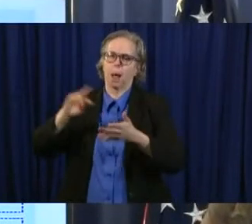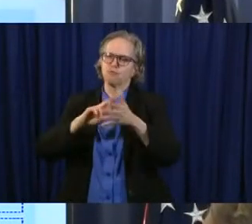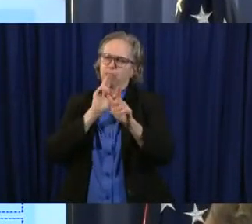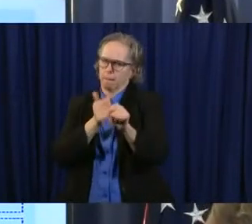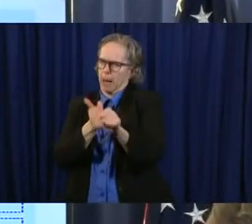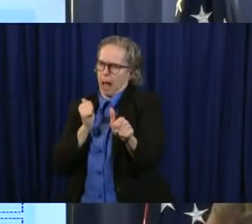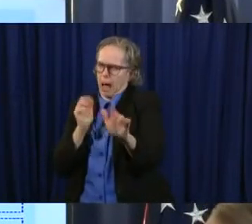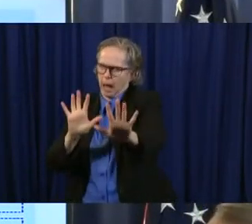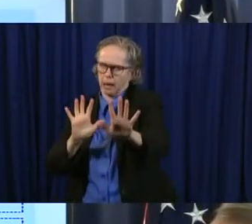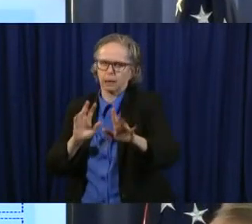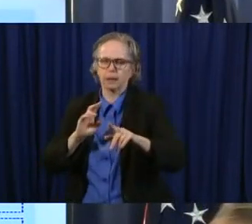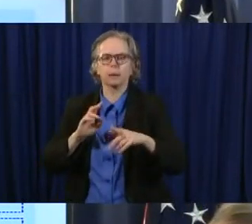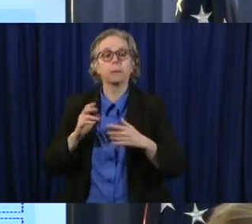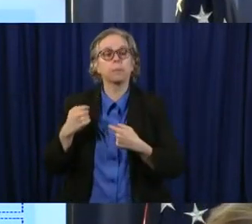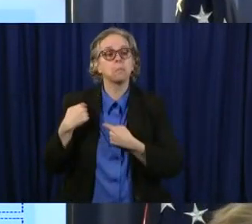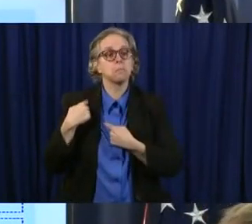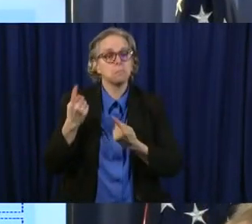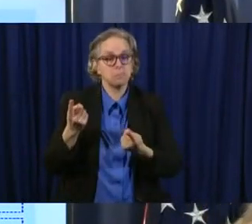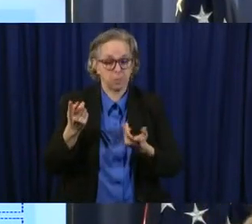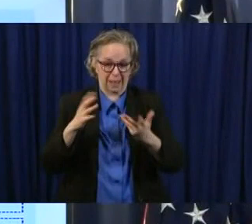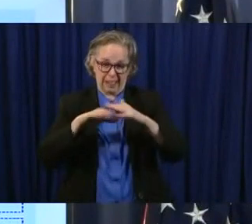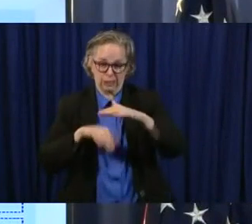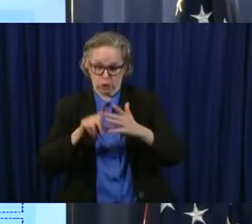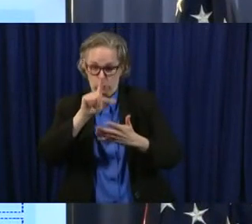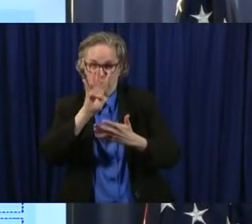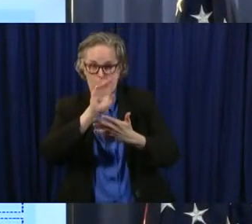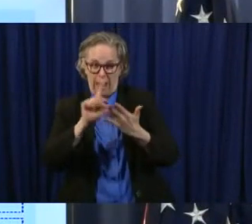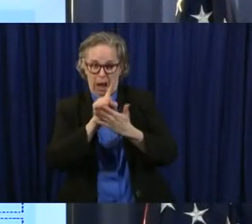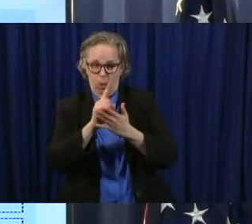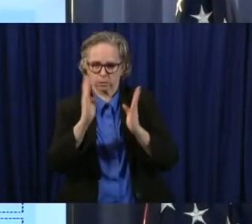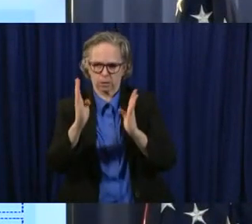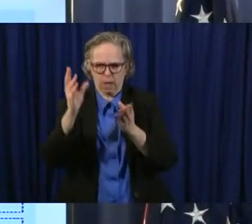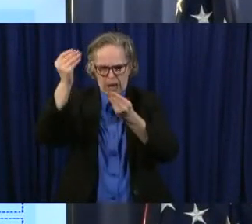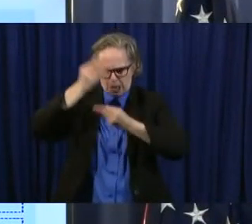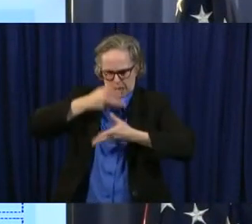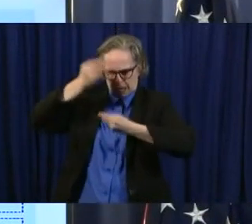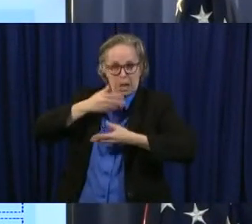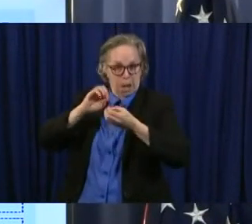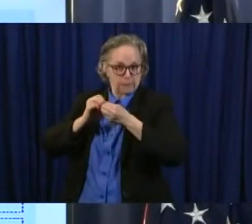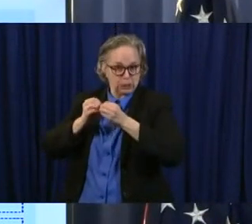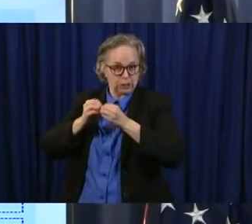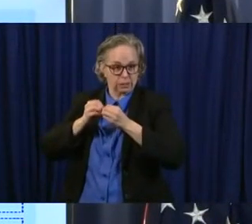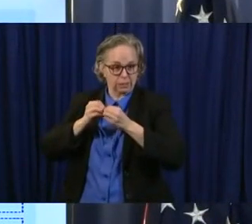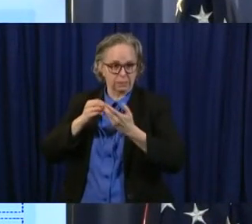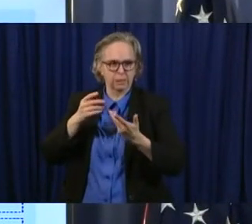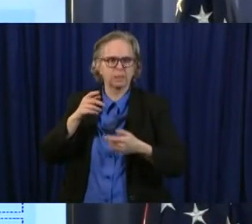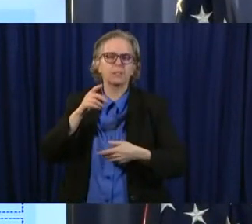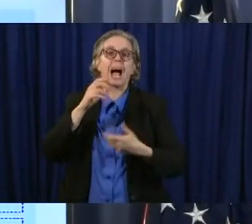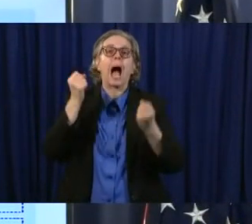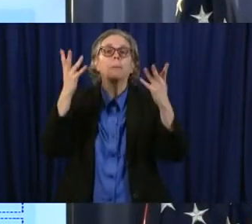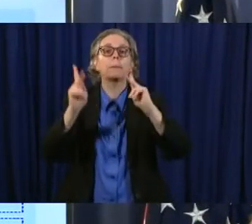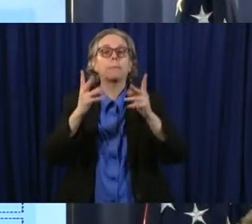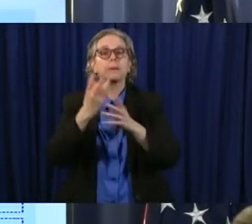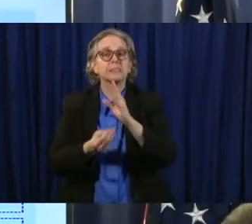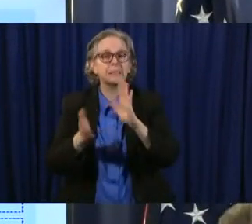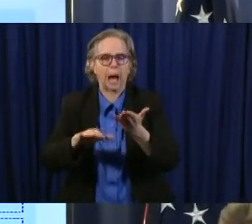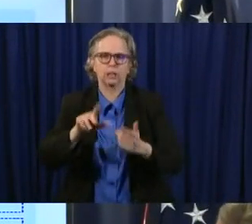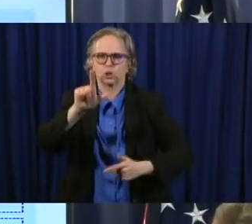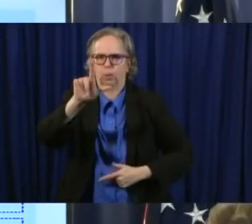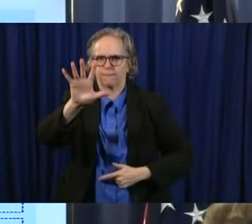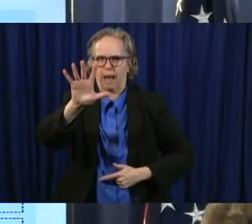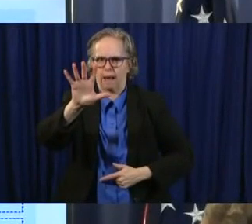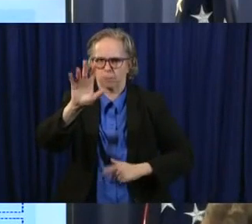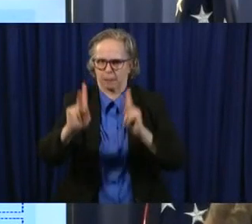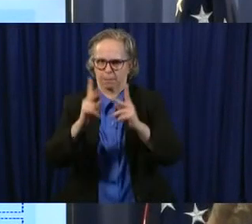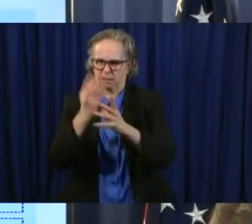last 24 hours, what was reported is the deaths of 25 of our fellow citizens were reported.